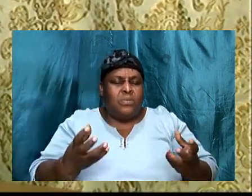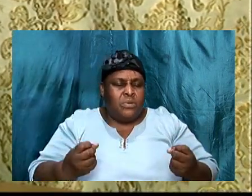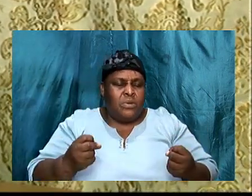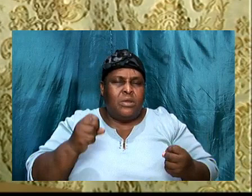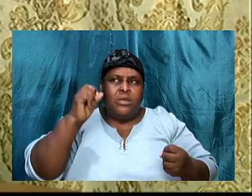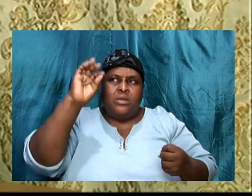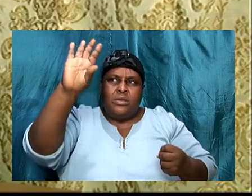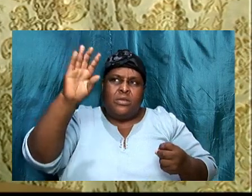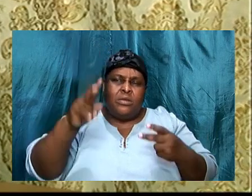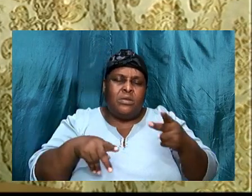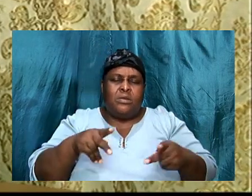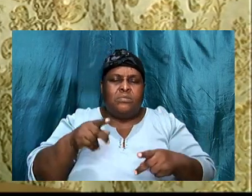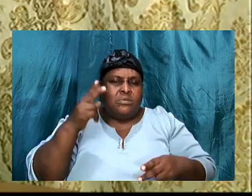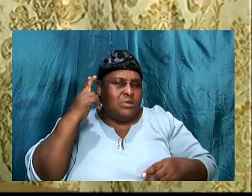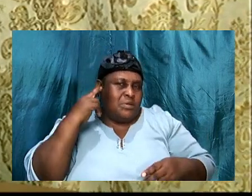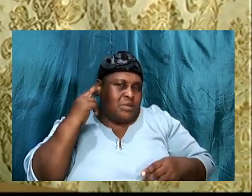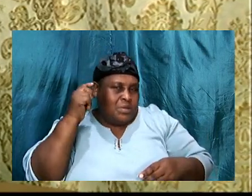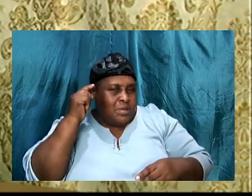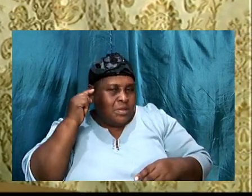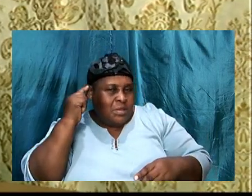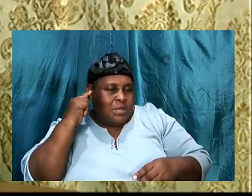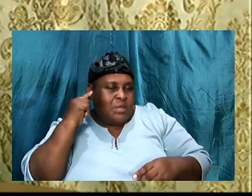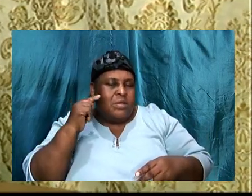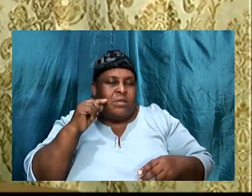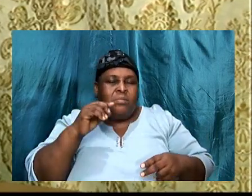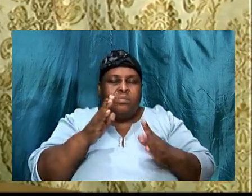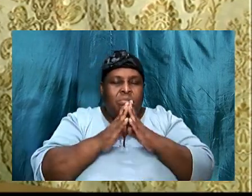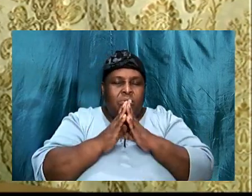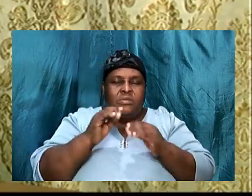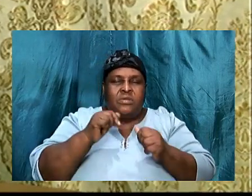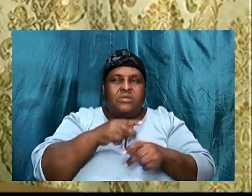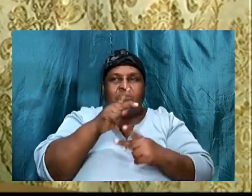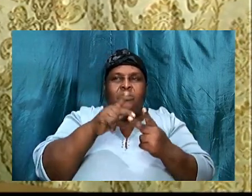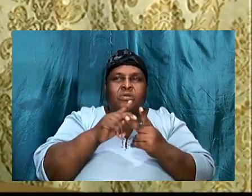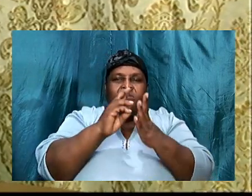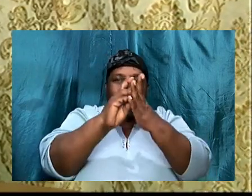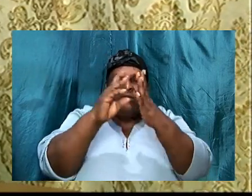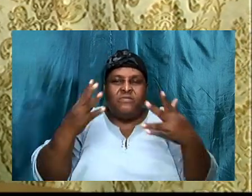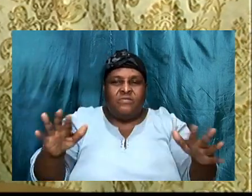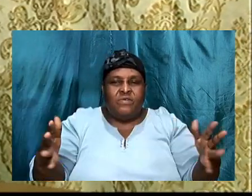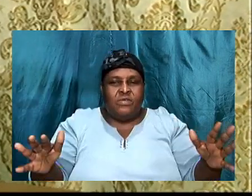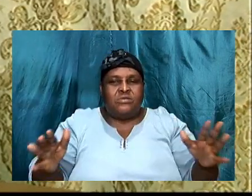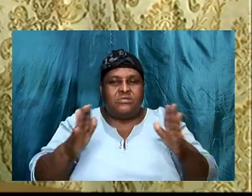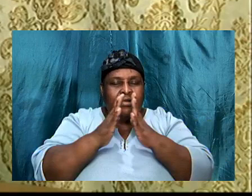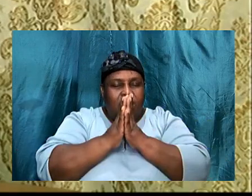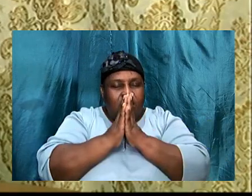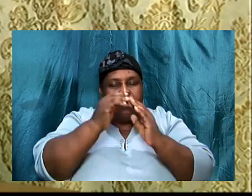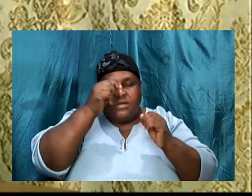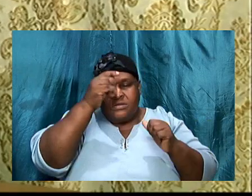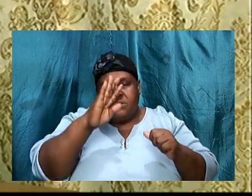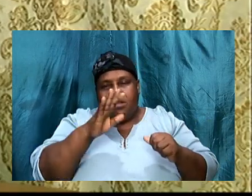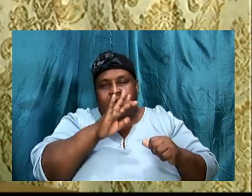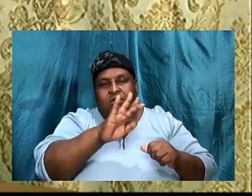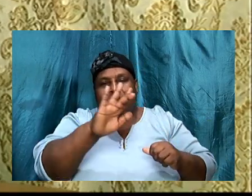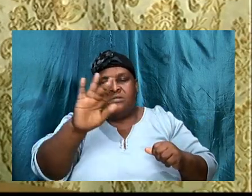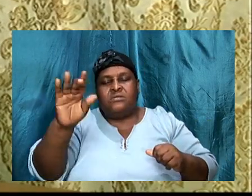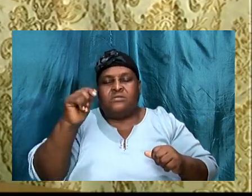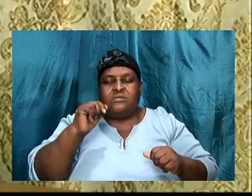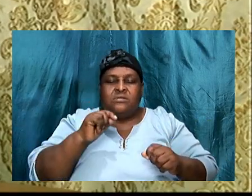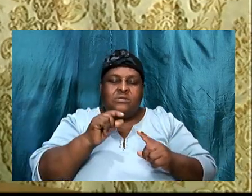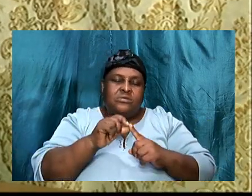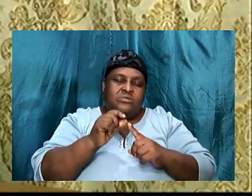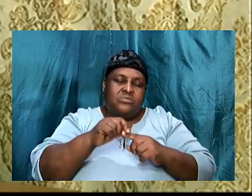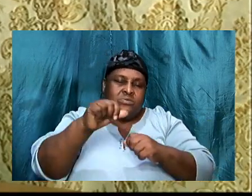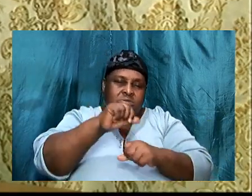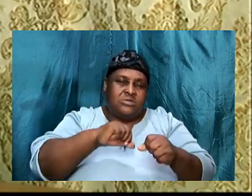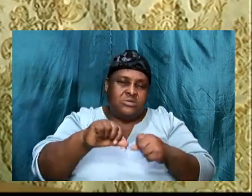We pray, holy God, that your perfect will might be done. We ask God that you touch these words, anoint these